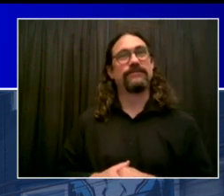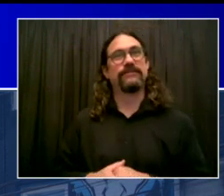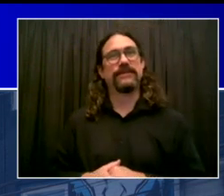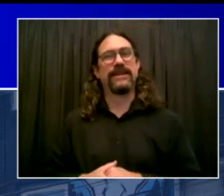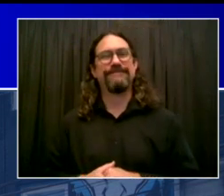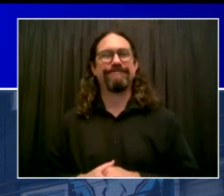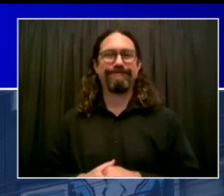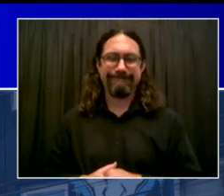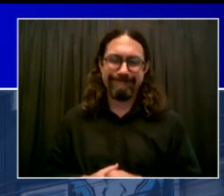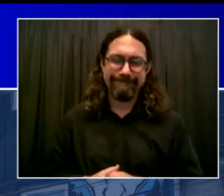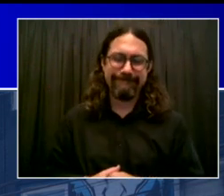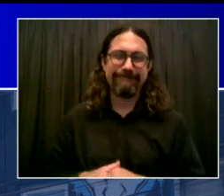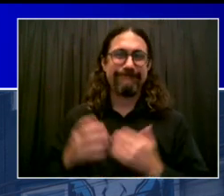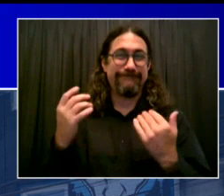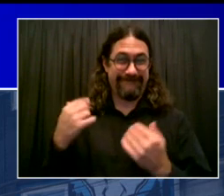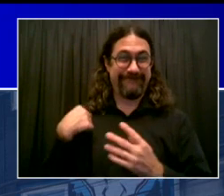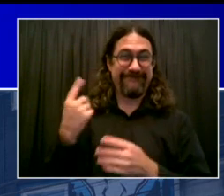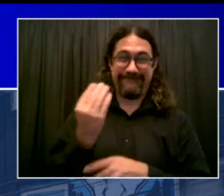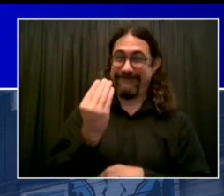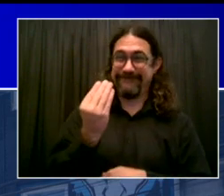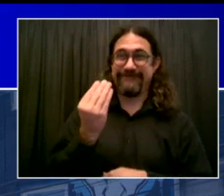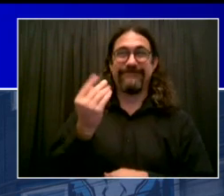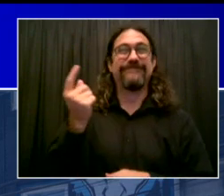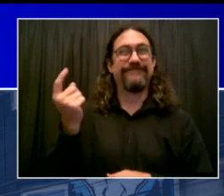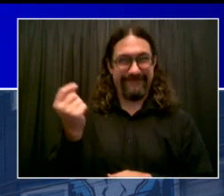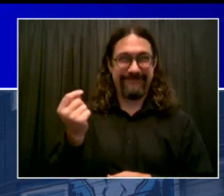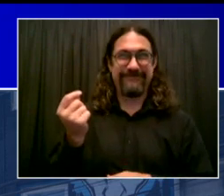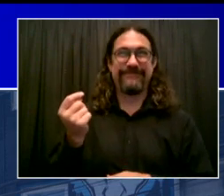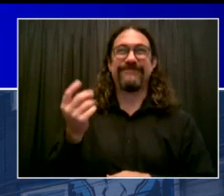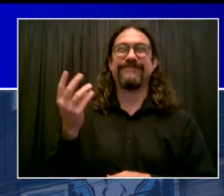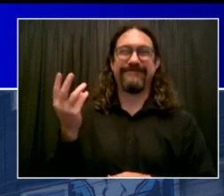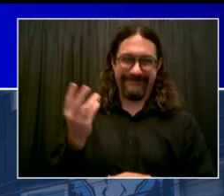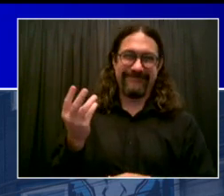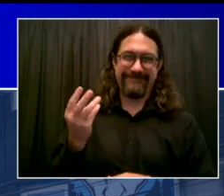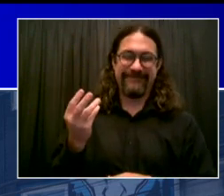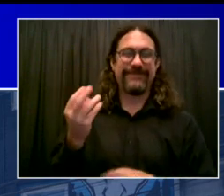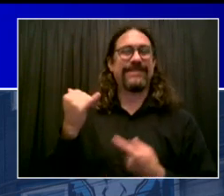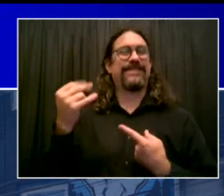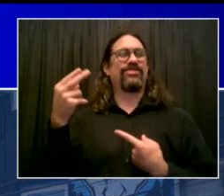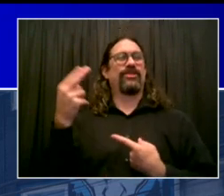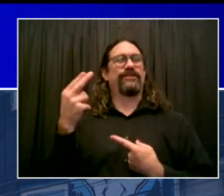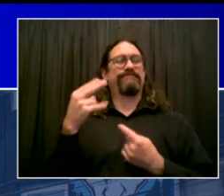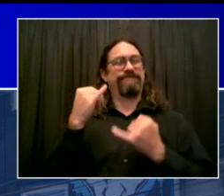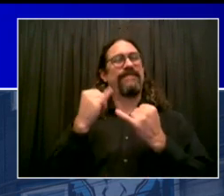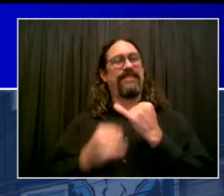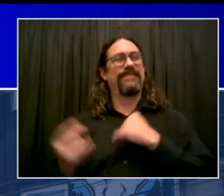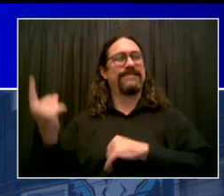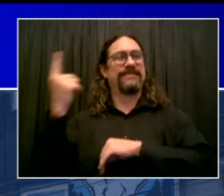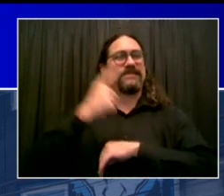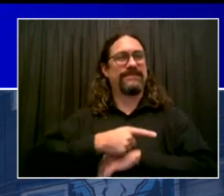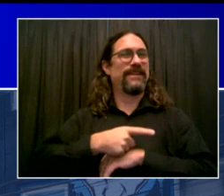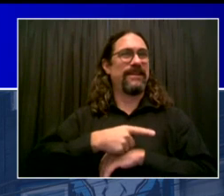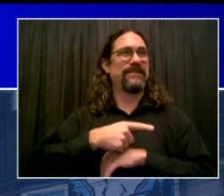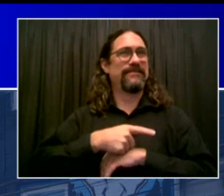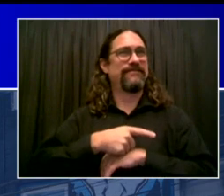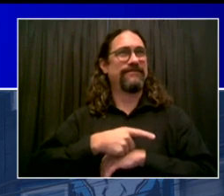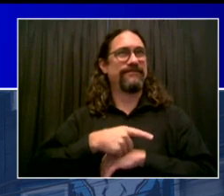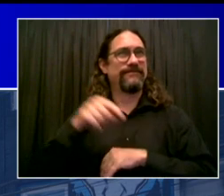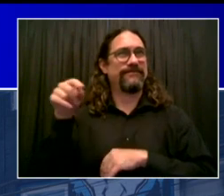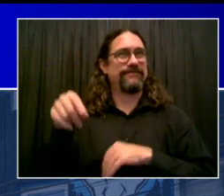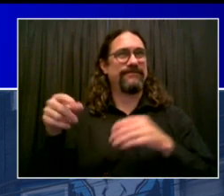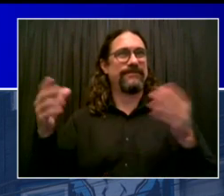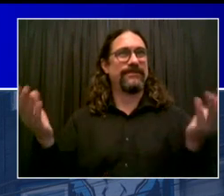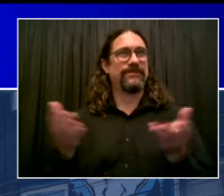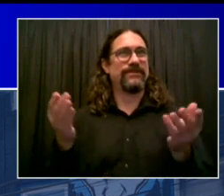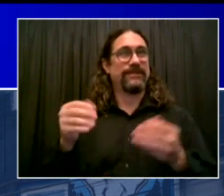important matters in. But first, just talking about yesterday, what a great moment. Chancellor Misha Ross-Porter and I went